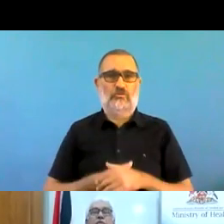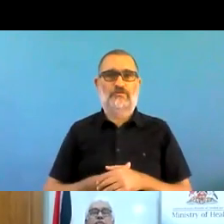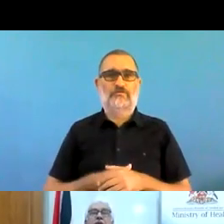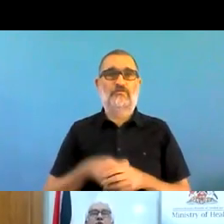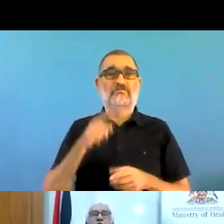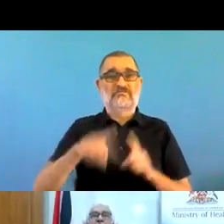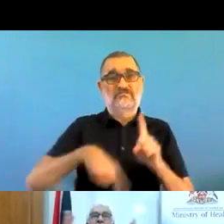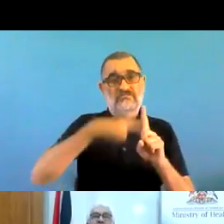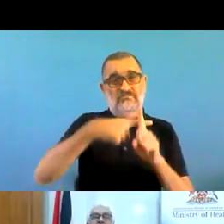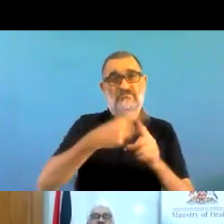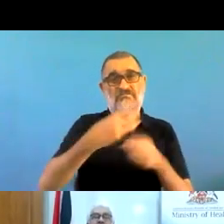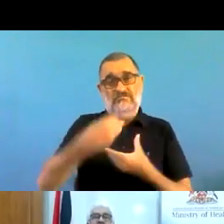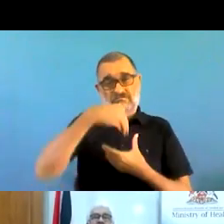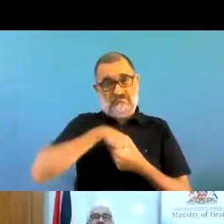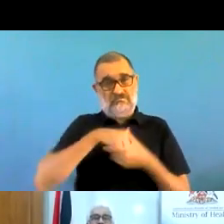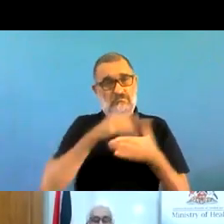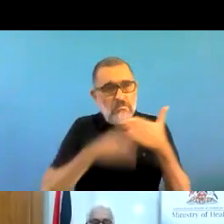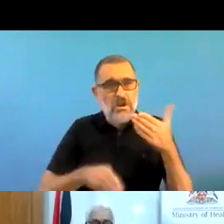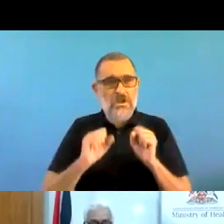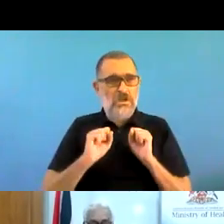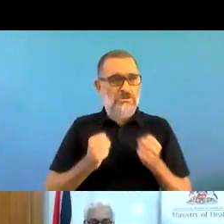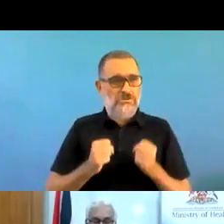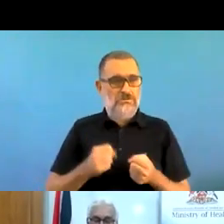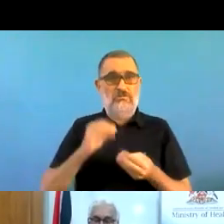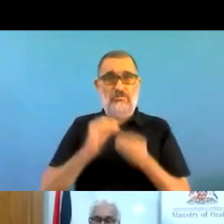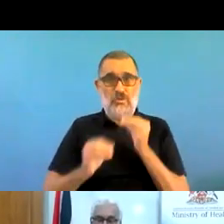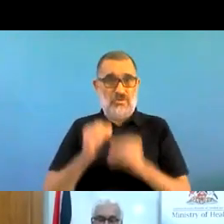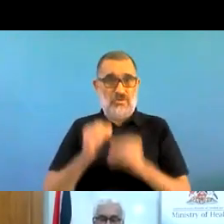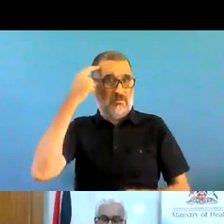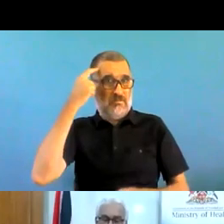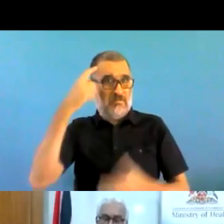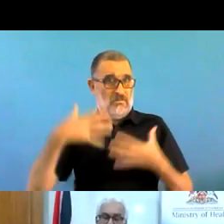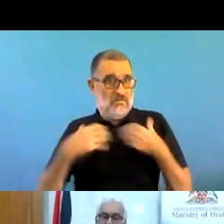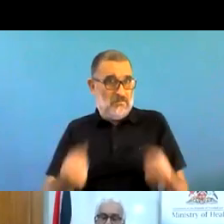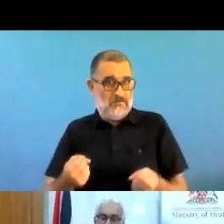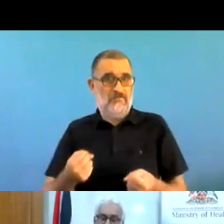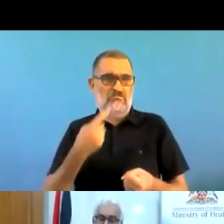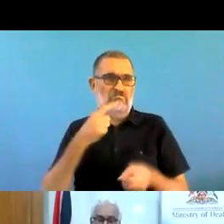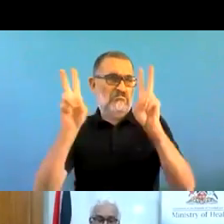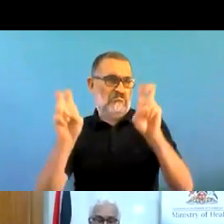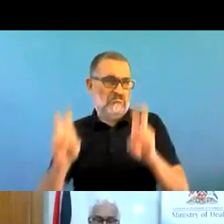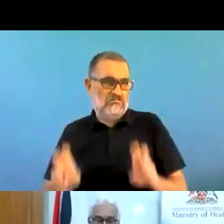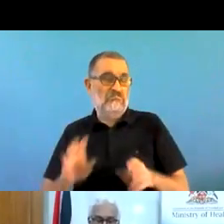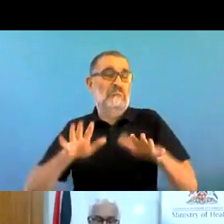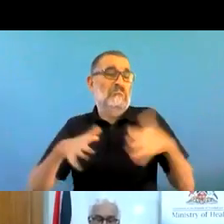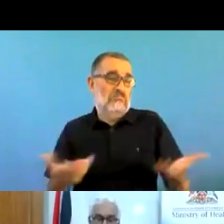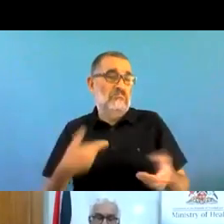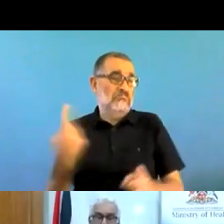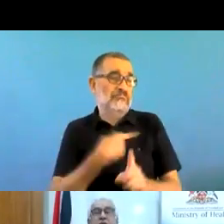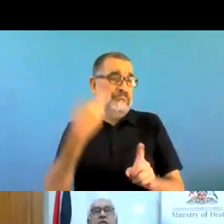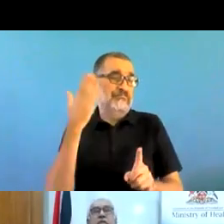So in recognizing this, what did we in Trinidad and Tobago do? What were the strategies we developed?